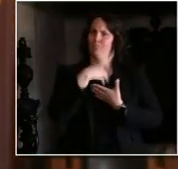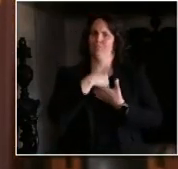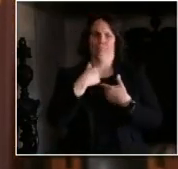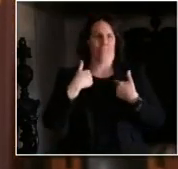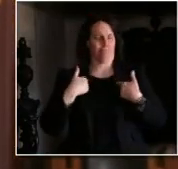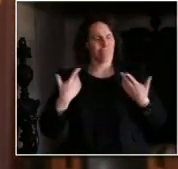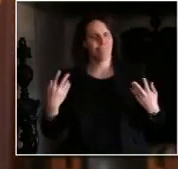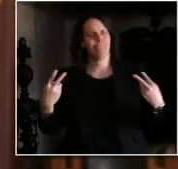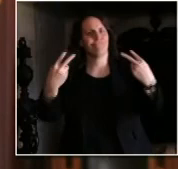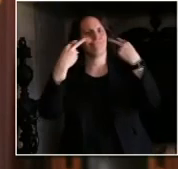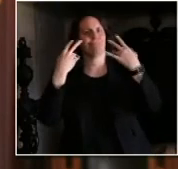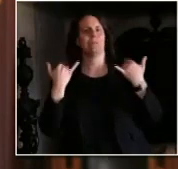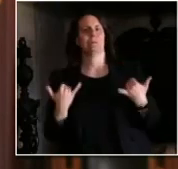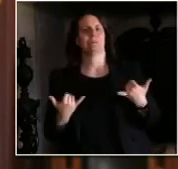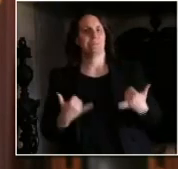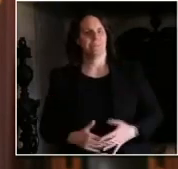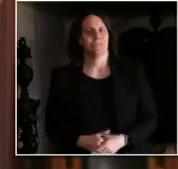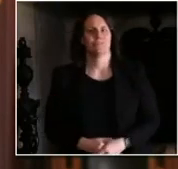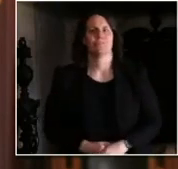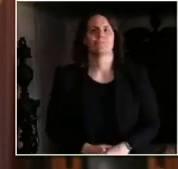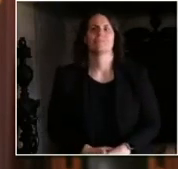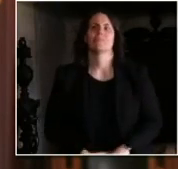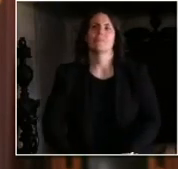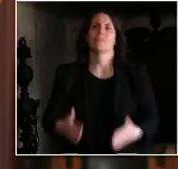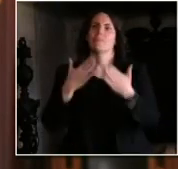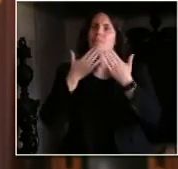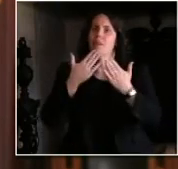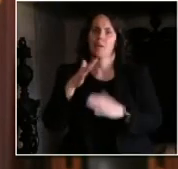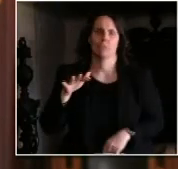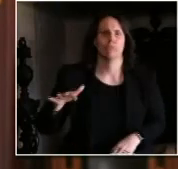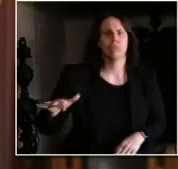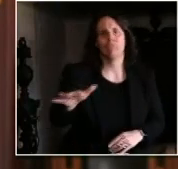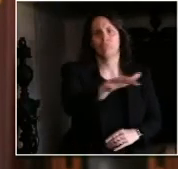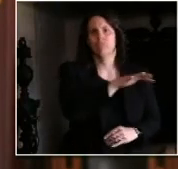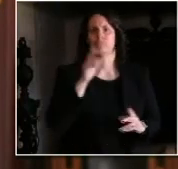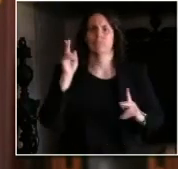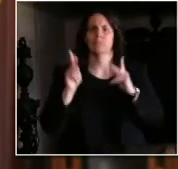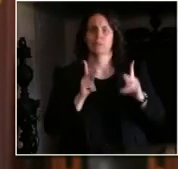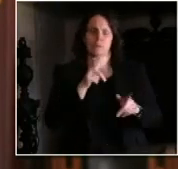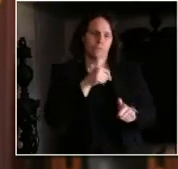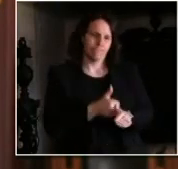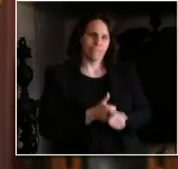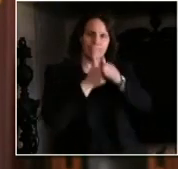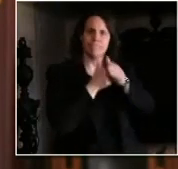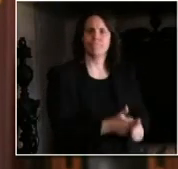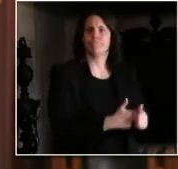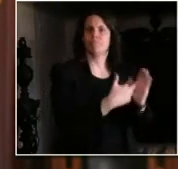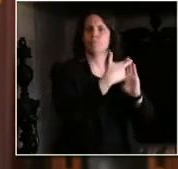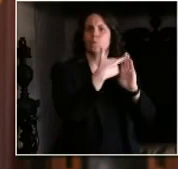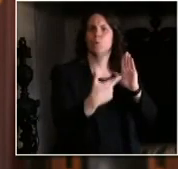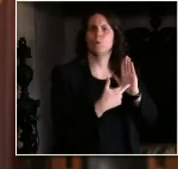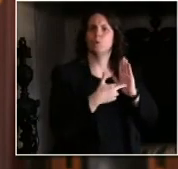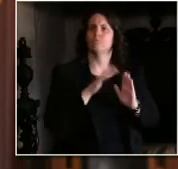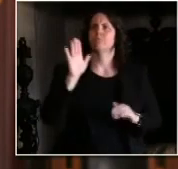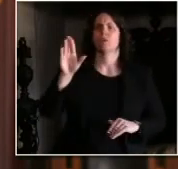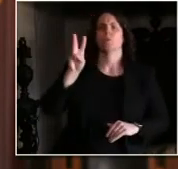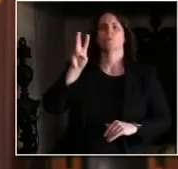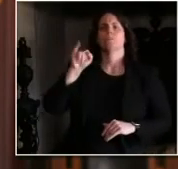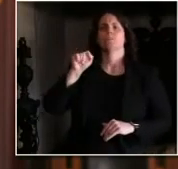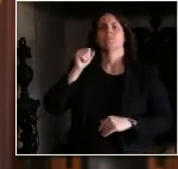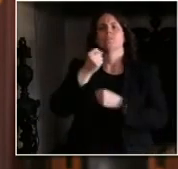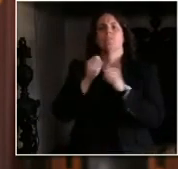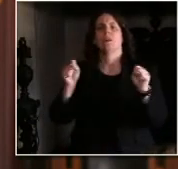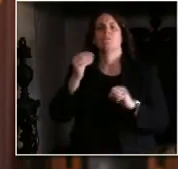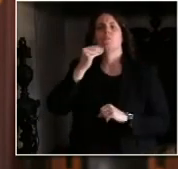taking these important steps to continue to keep Wisconsin safer at home. Safer at home is working.